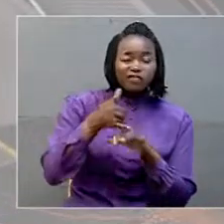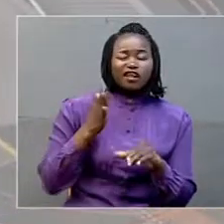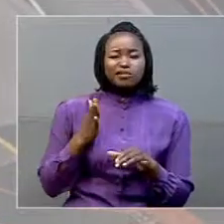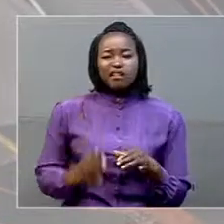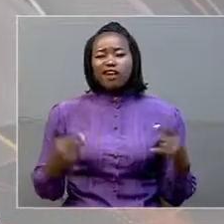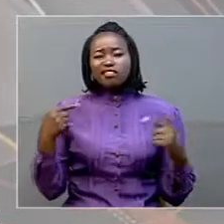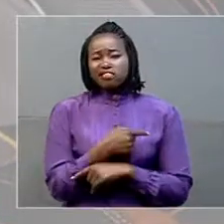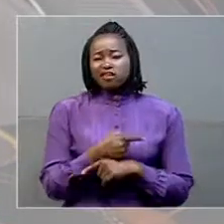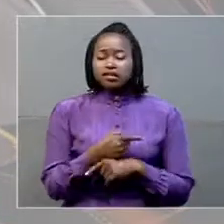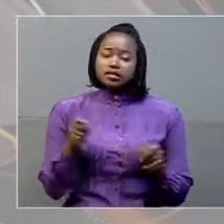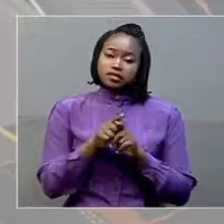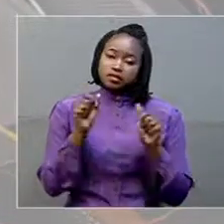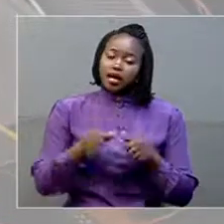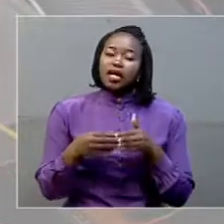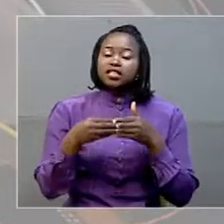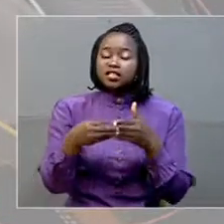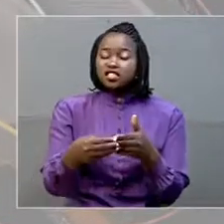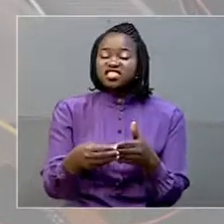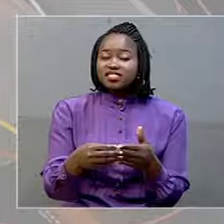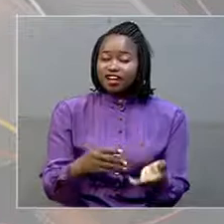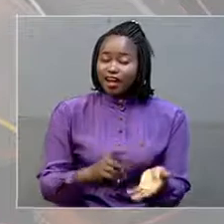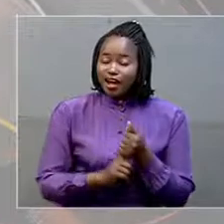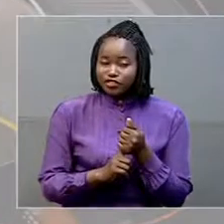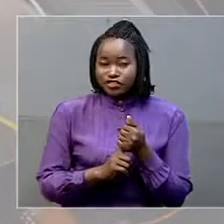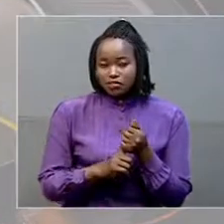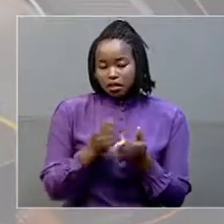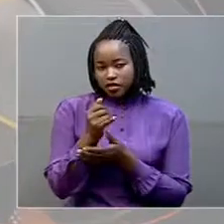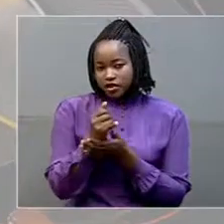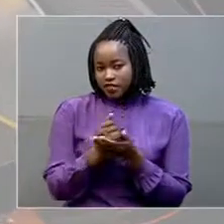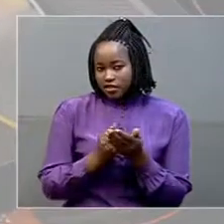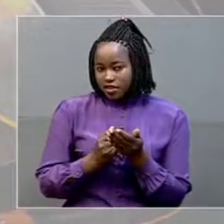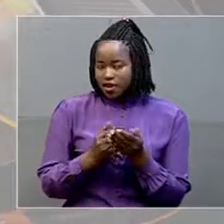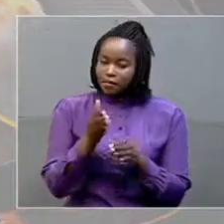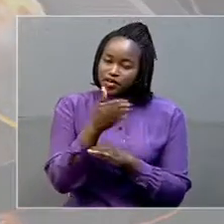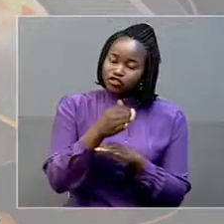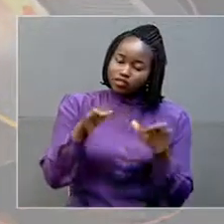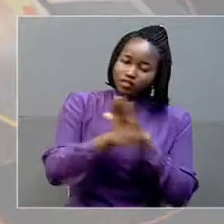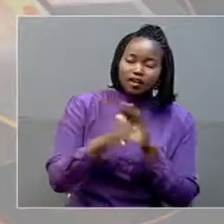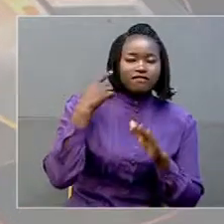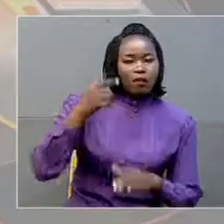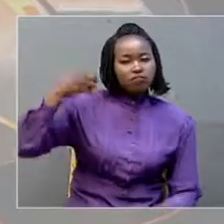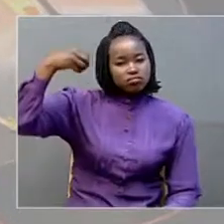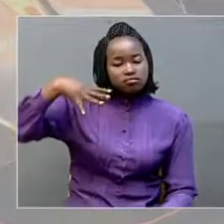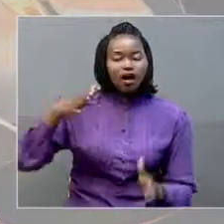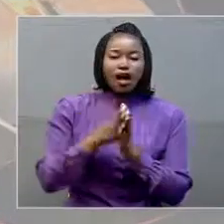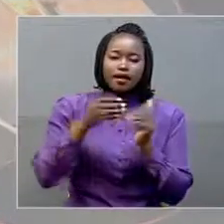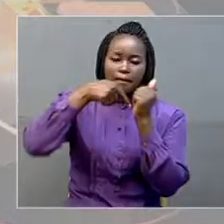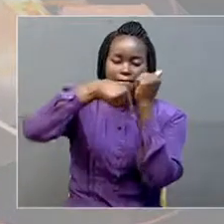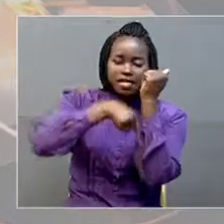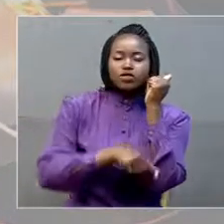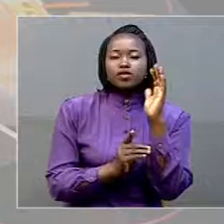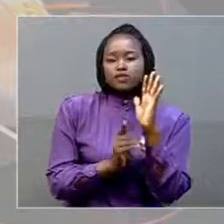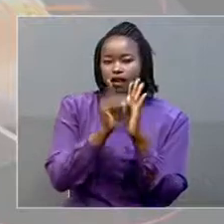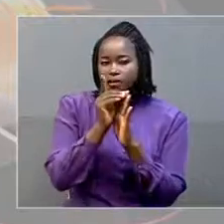that may lead them into contracting HIV and AIDS. Minister of Energy and Mineral Development, Peter Lukeris,